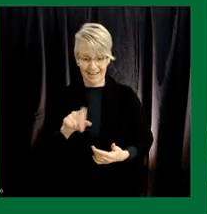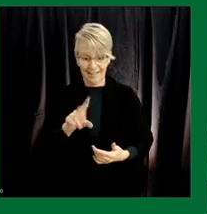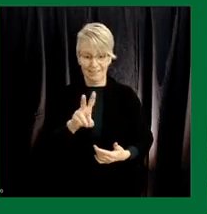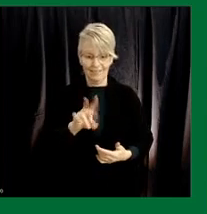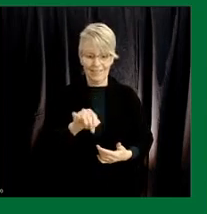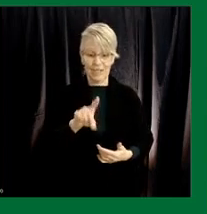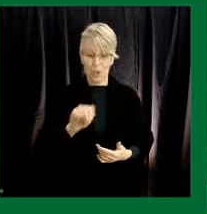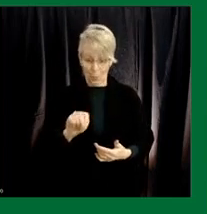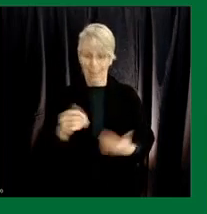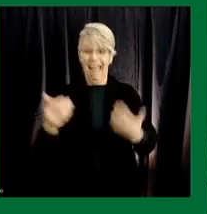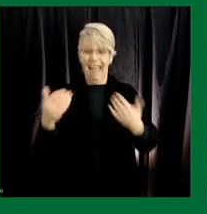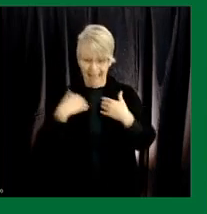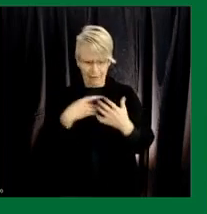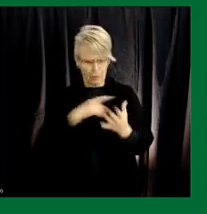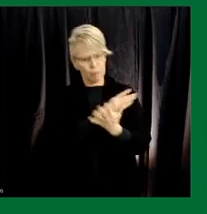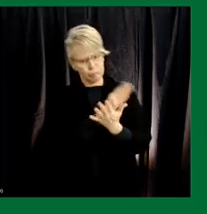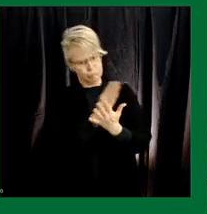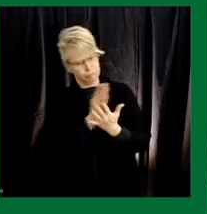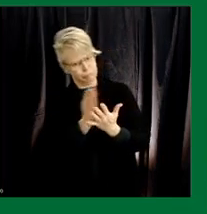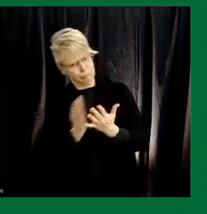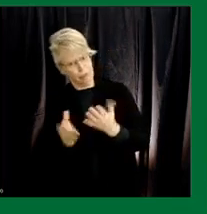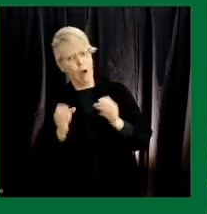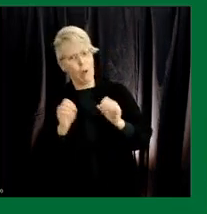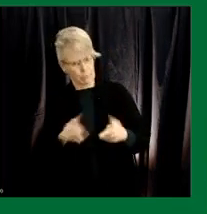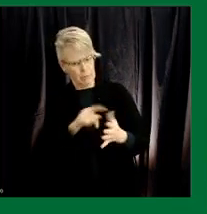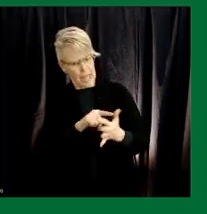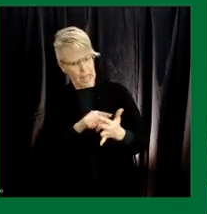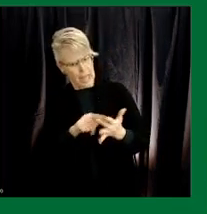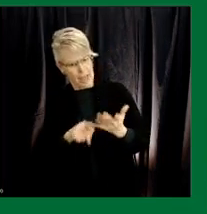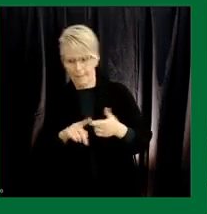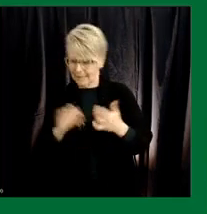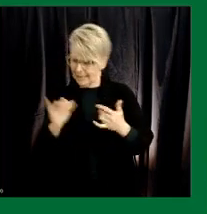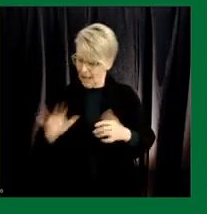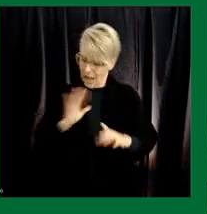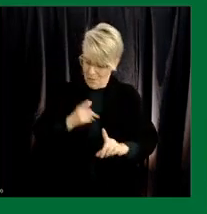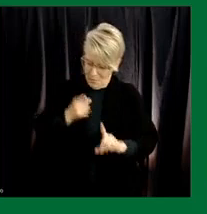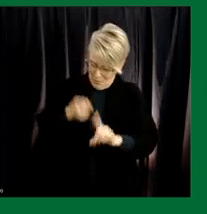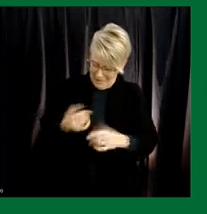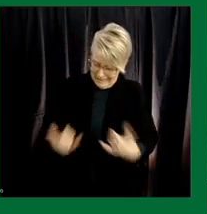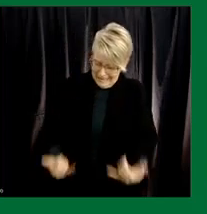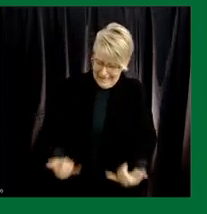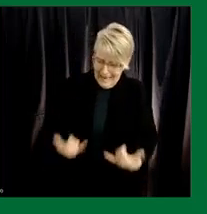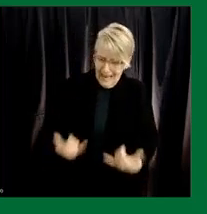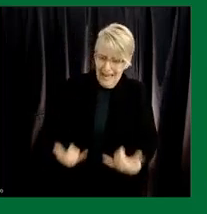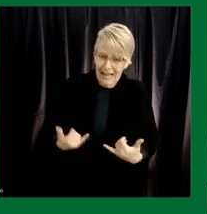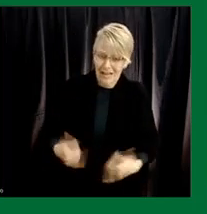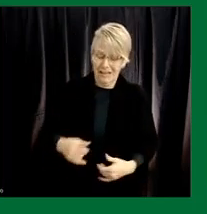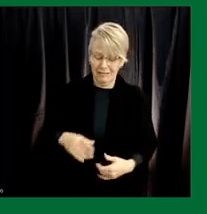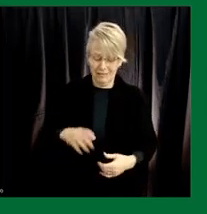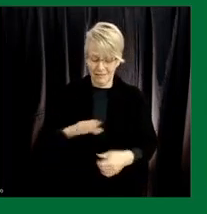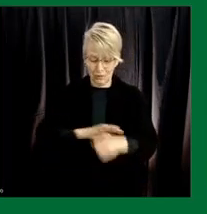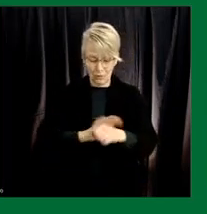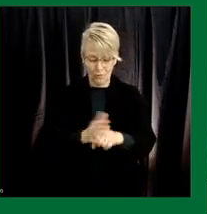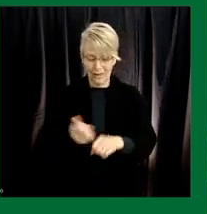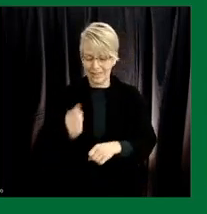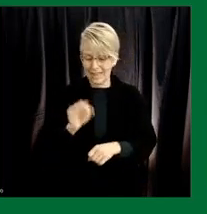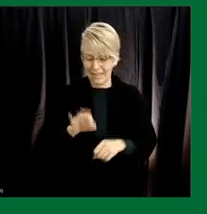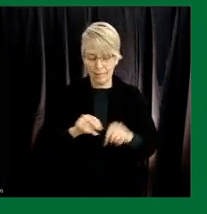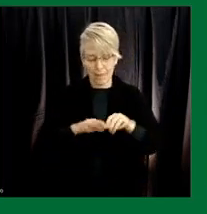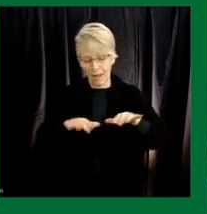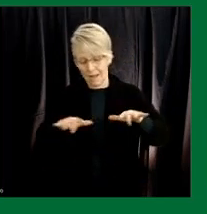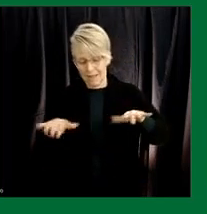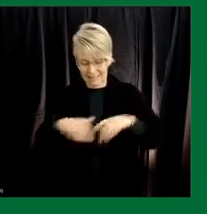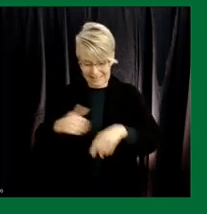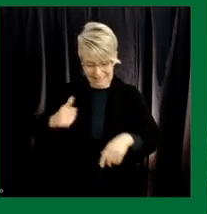most certainly uh at this point in time when we are at the stage of the global coven 19 pandemic that we are in canada